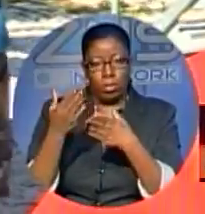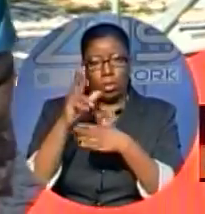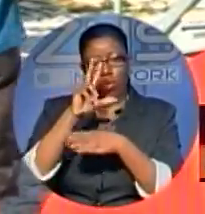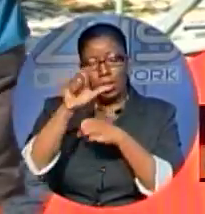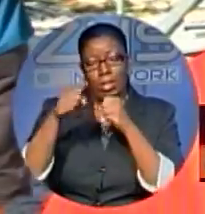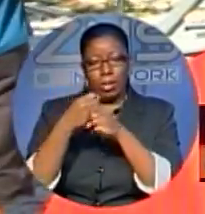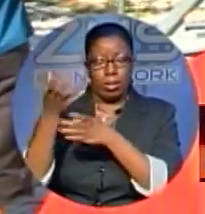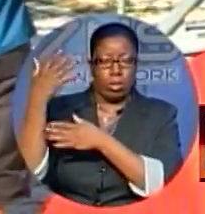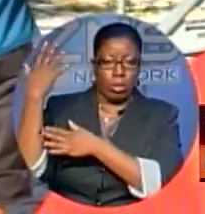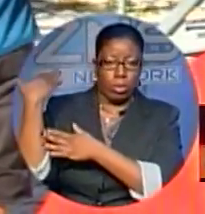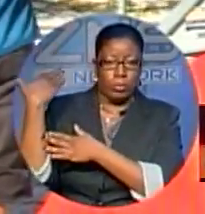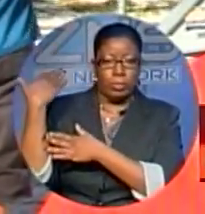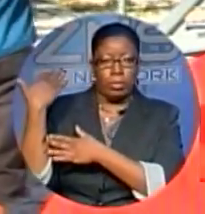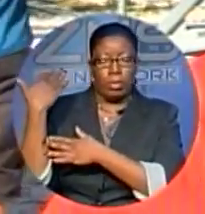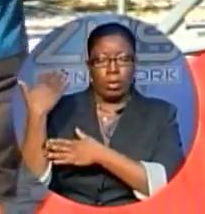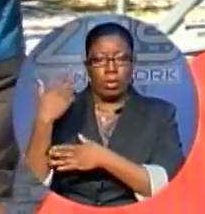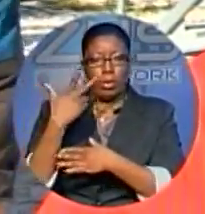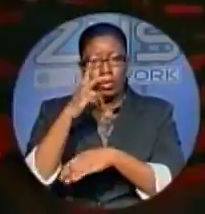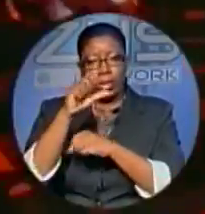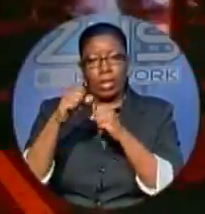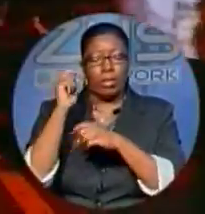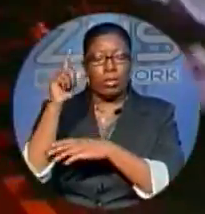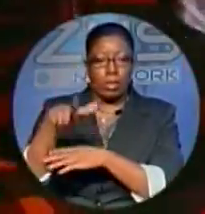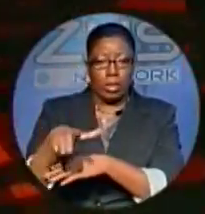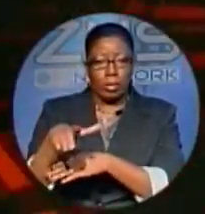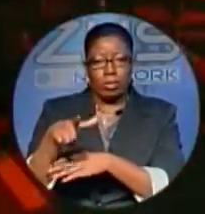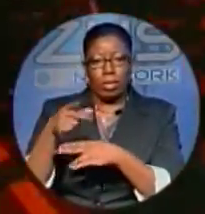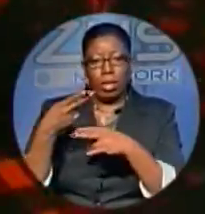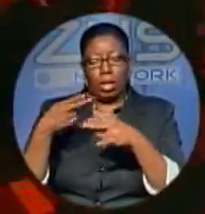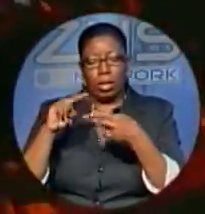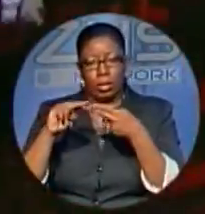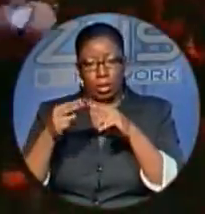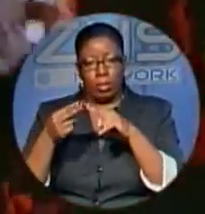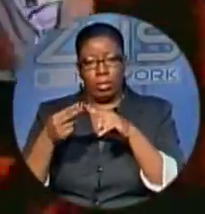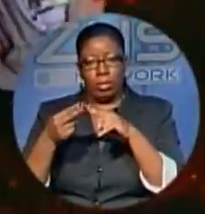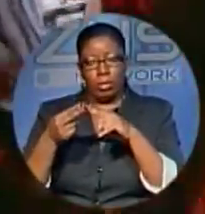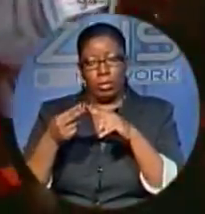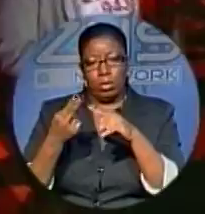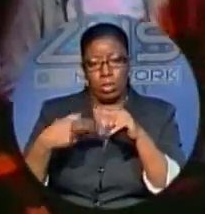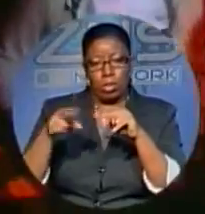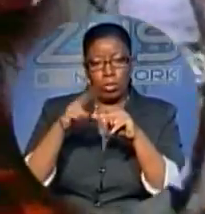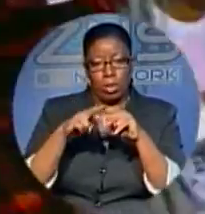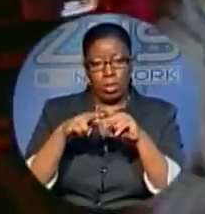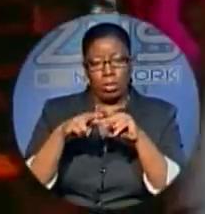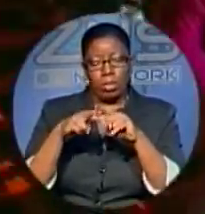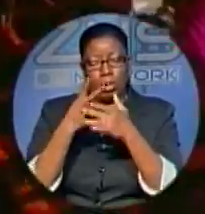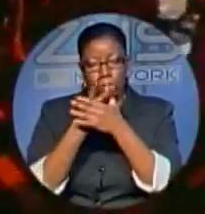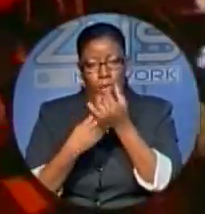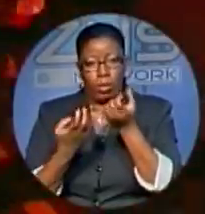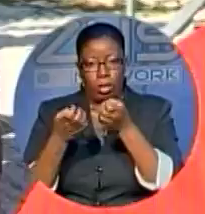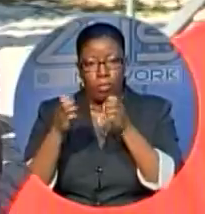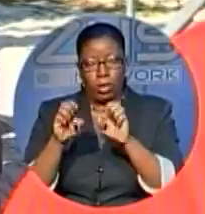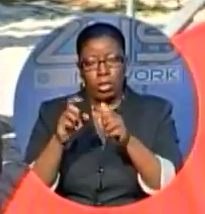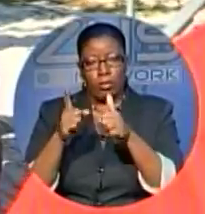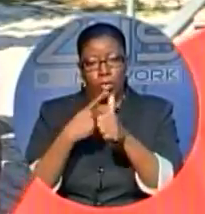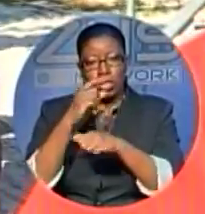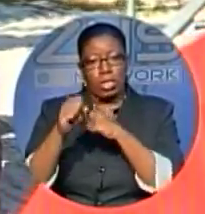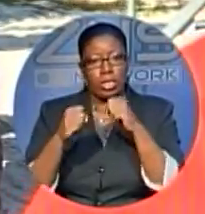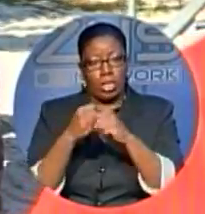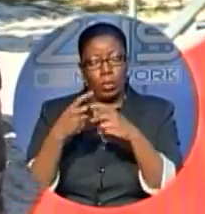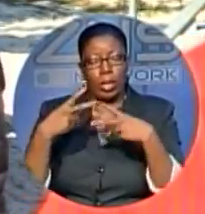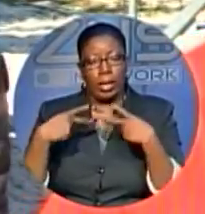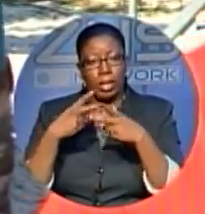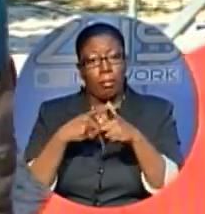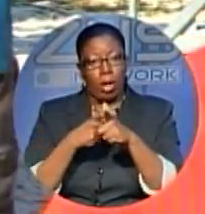And so today, three years later, our numbers are up in both events. In our first year, we only had the marathon.